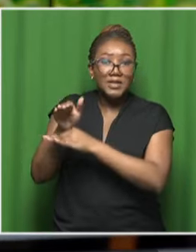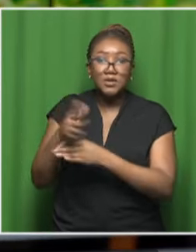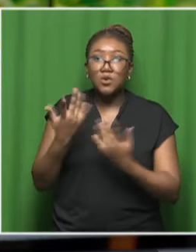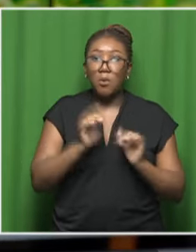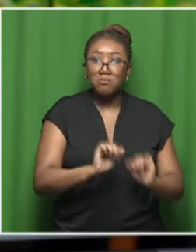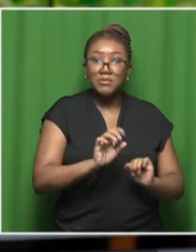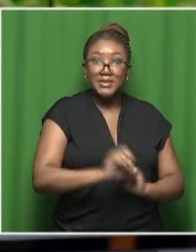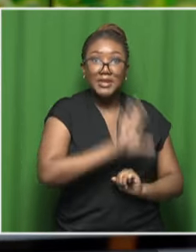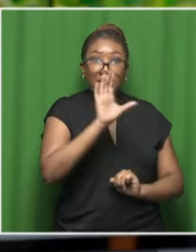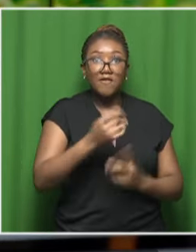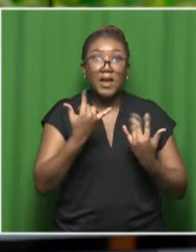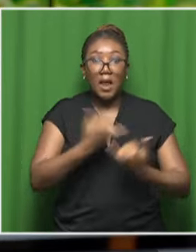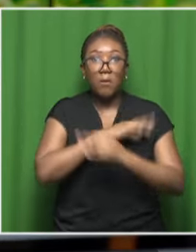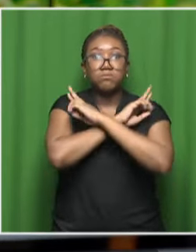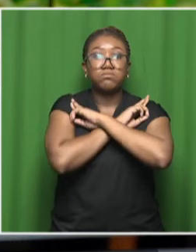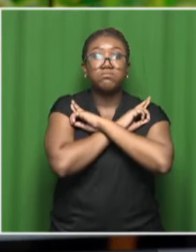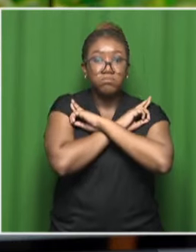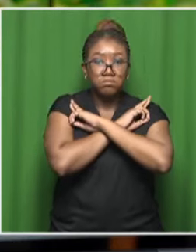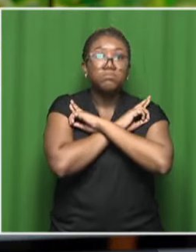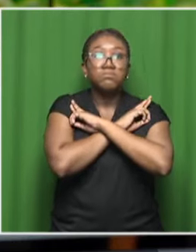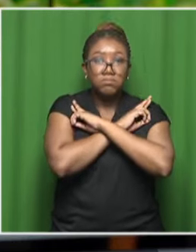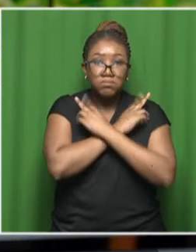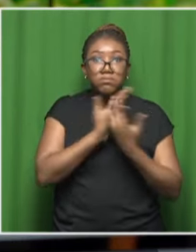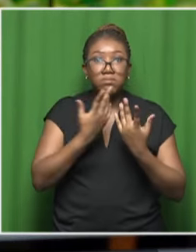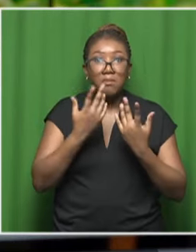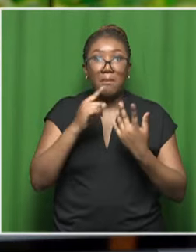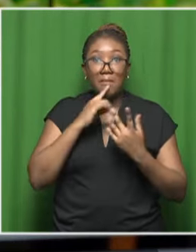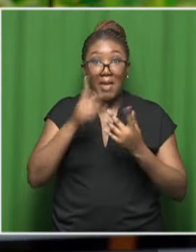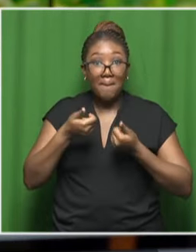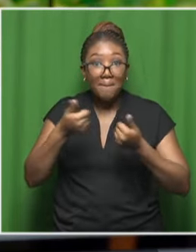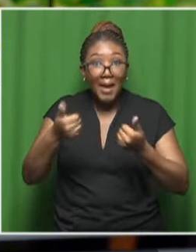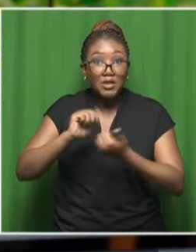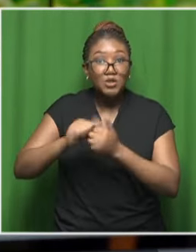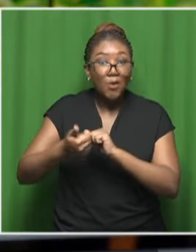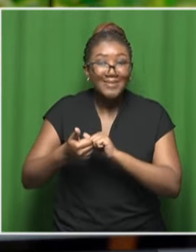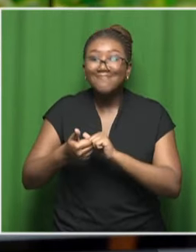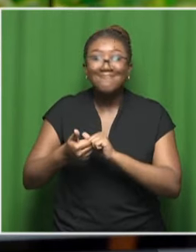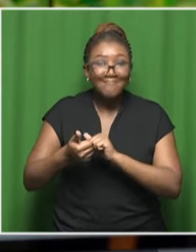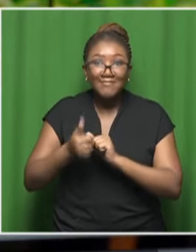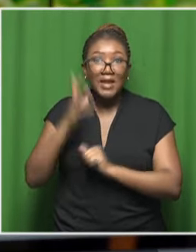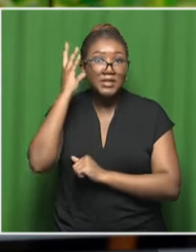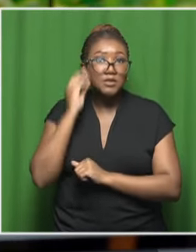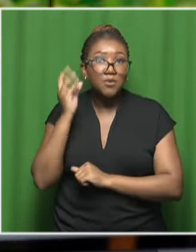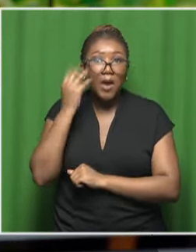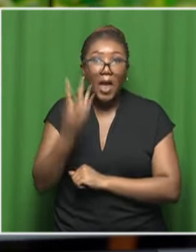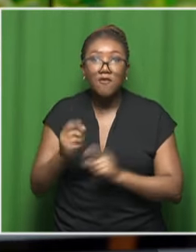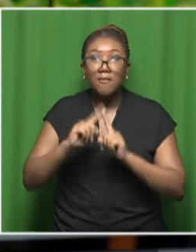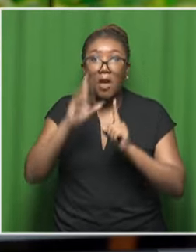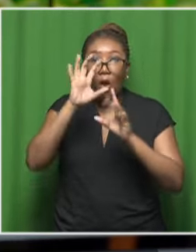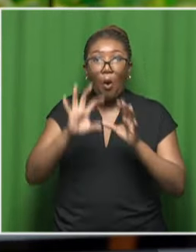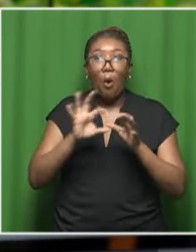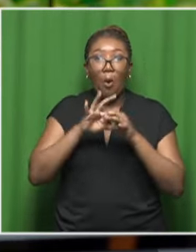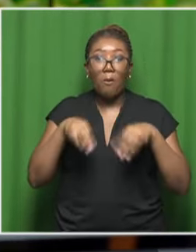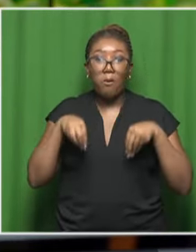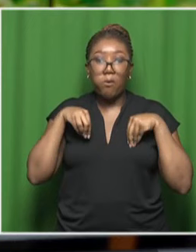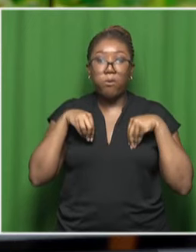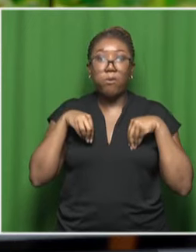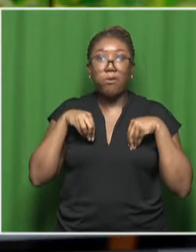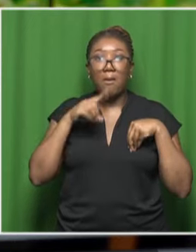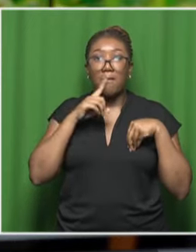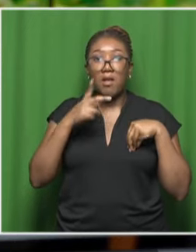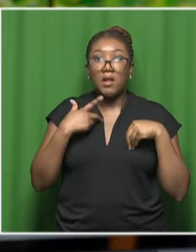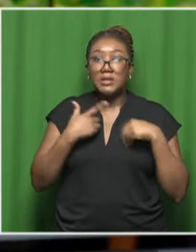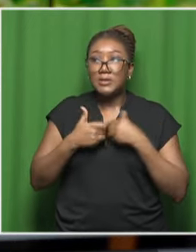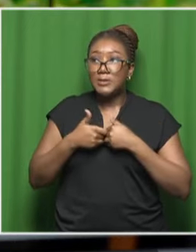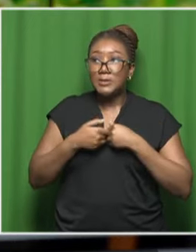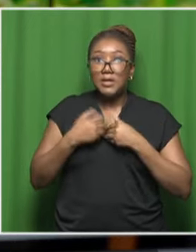once they retire, they're not brought back into the industry. And they've got all that experience sitting at home, struggling to find things to do.